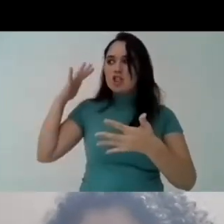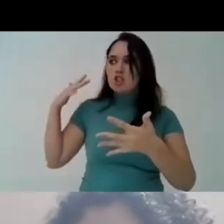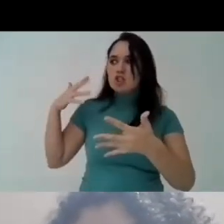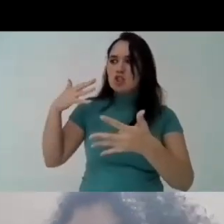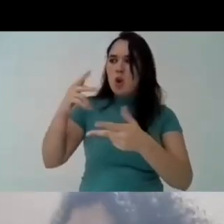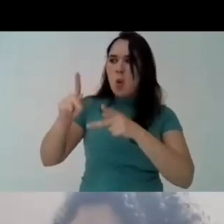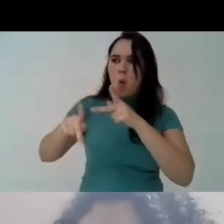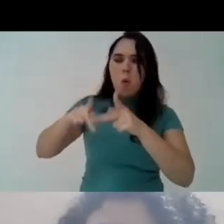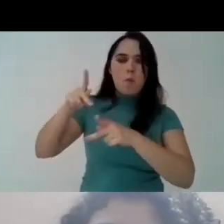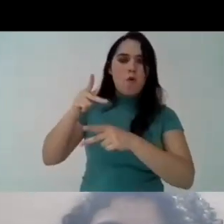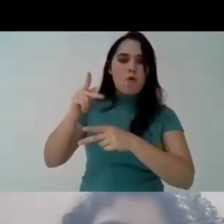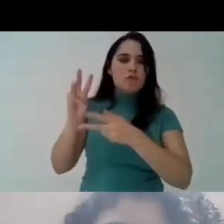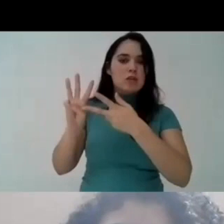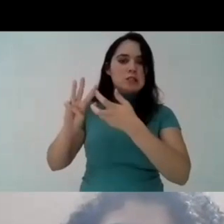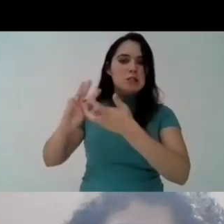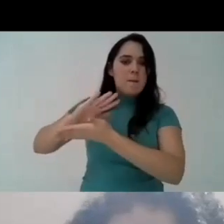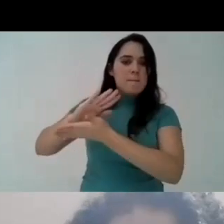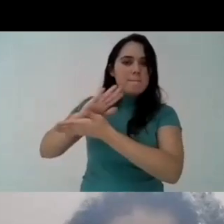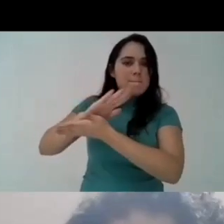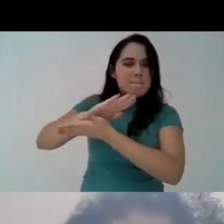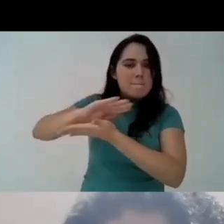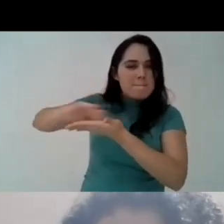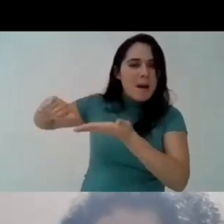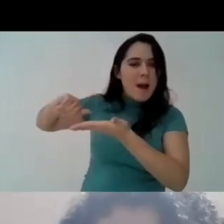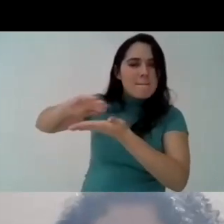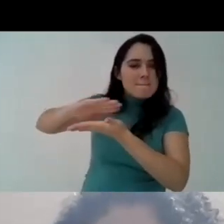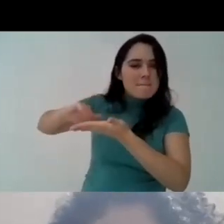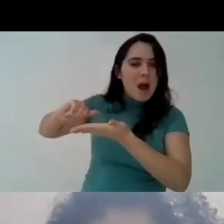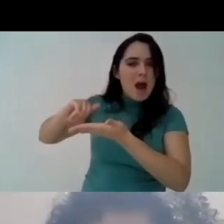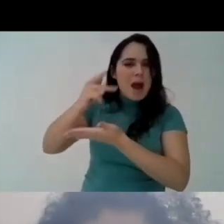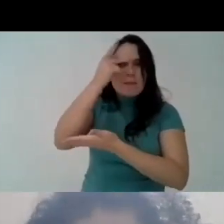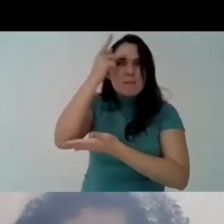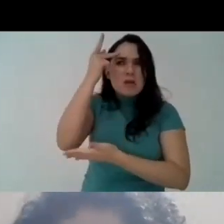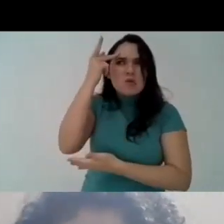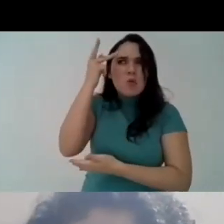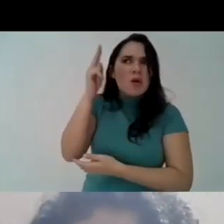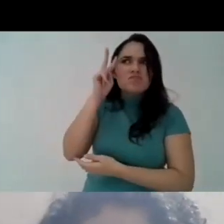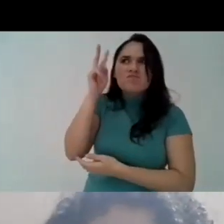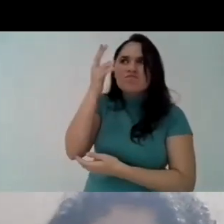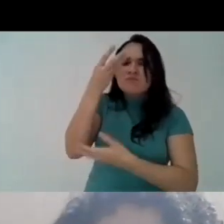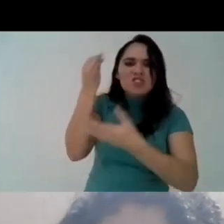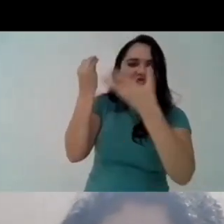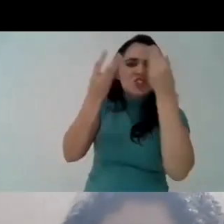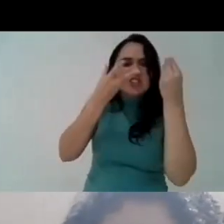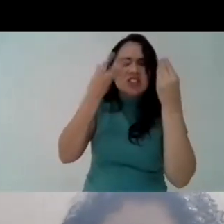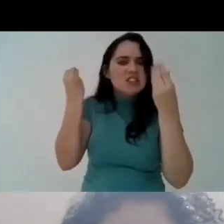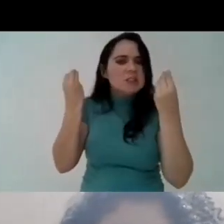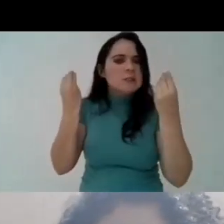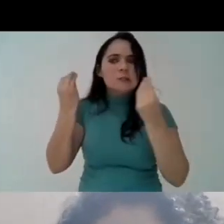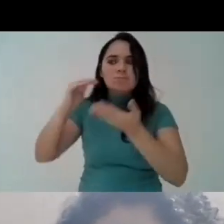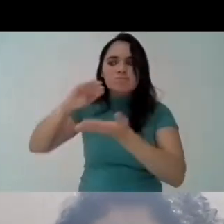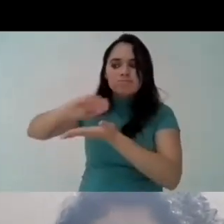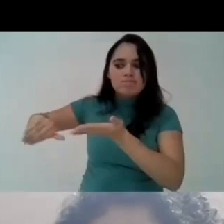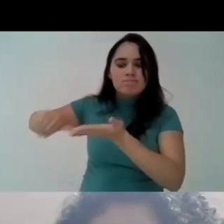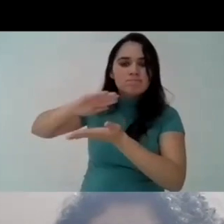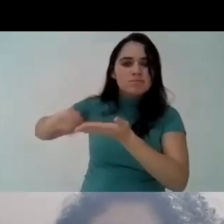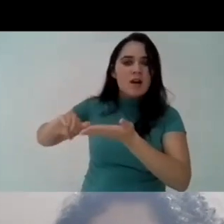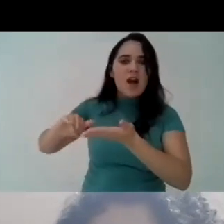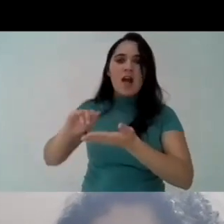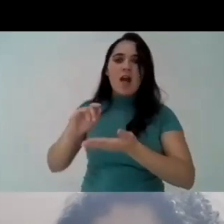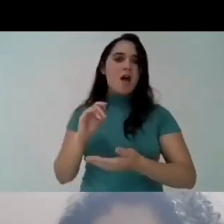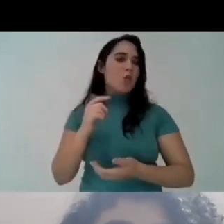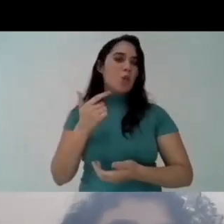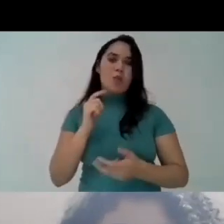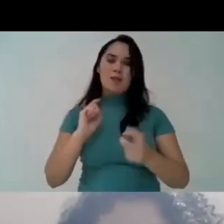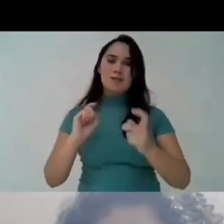have a visibility brazilian uh people do not remember the contribution that the brazilian indigenous did